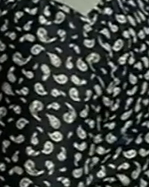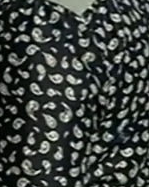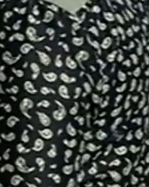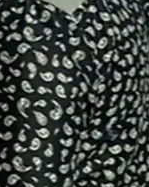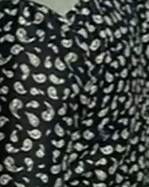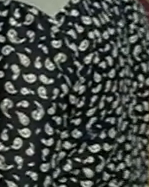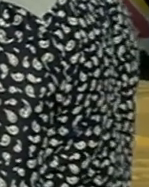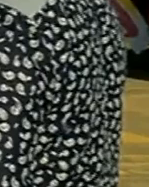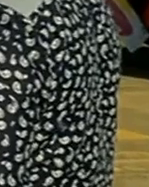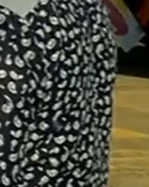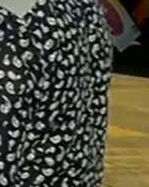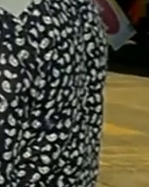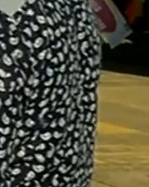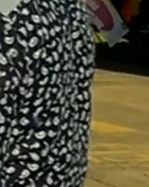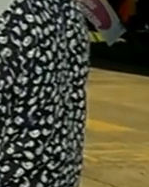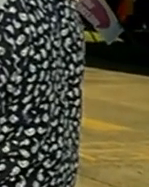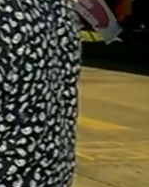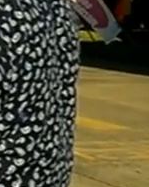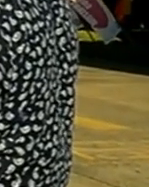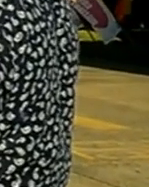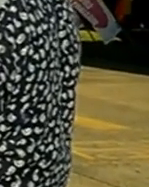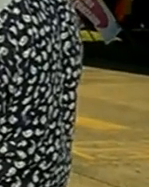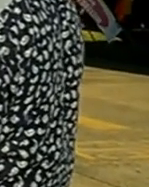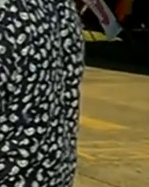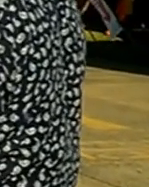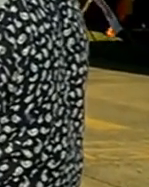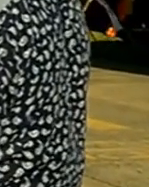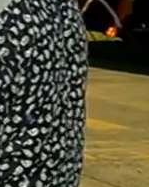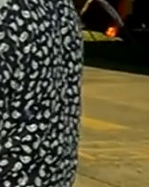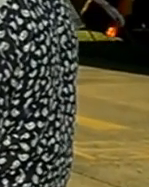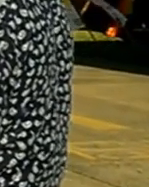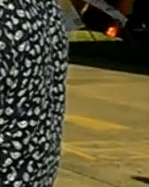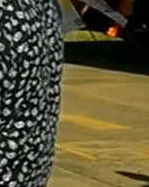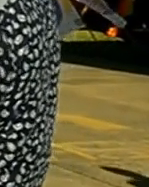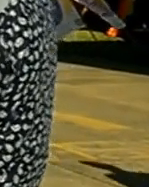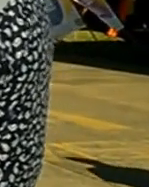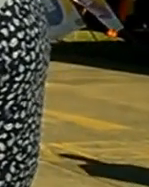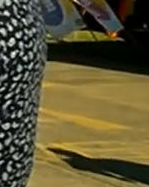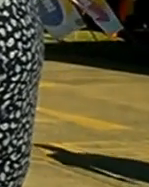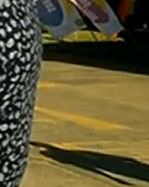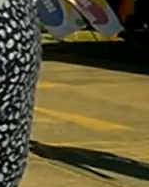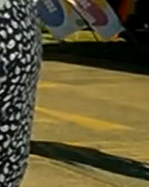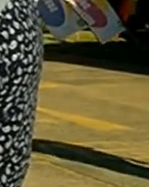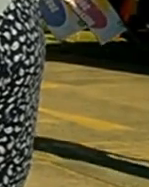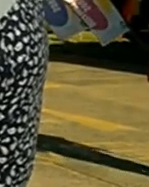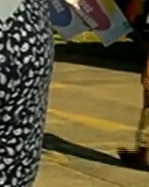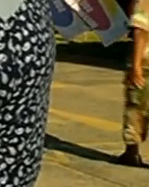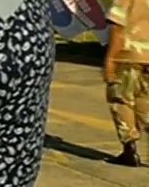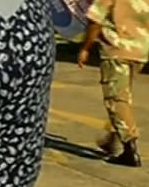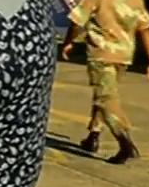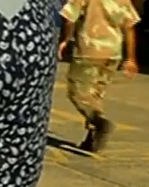Are you still on the ground? Are the armies still on the ground assisting those who are still searching for their loved ones? Yes, we are still on the ground.